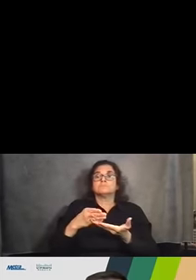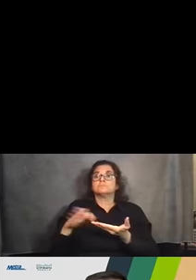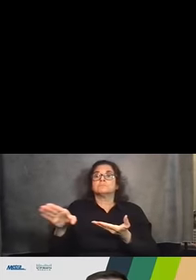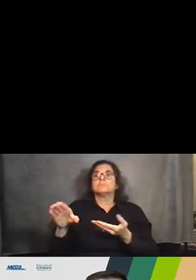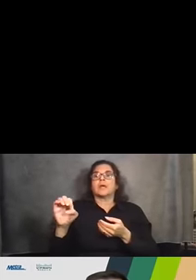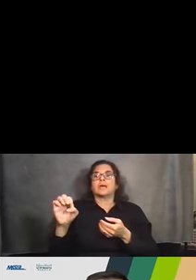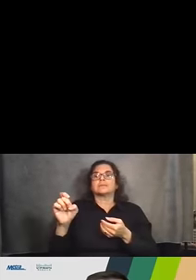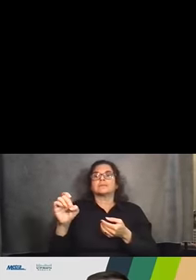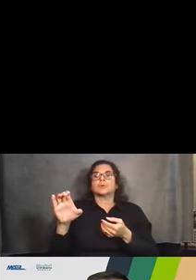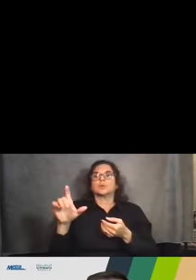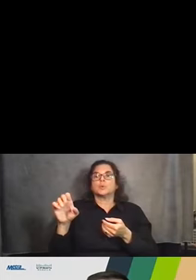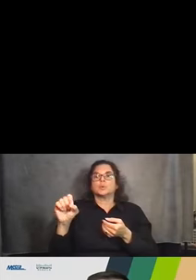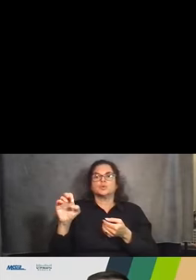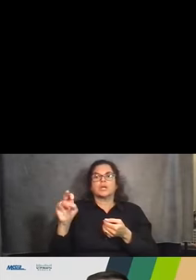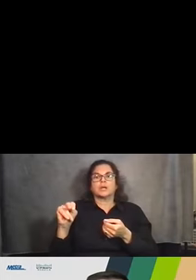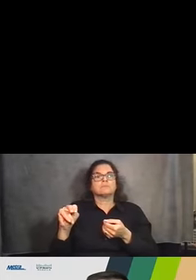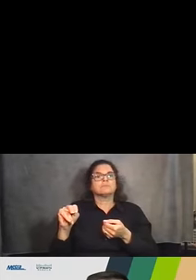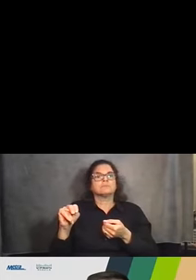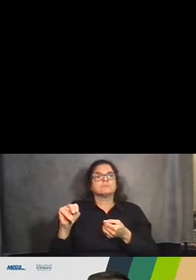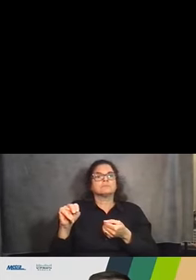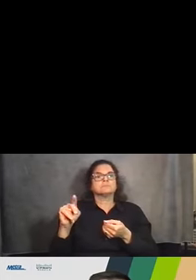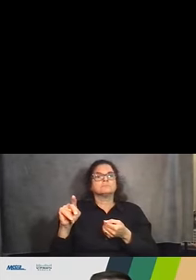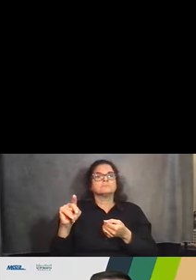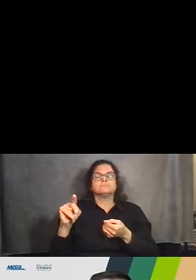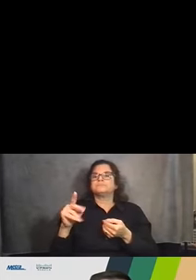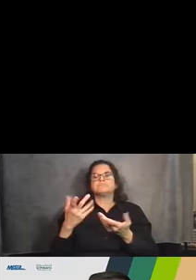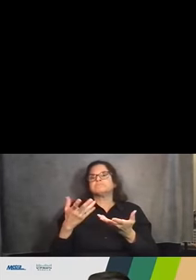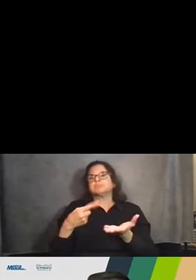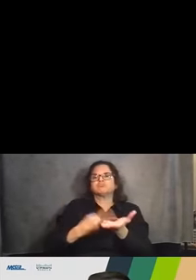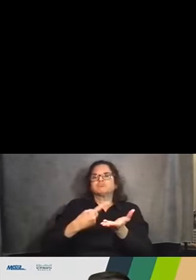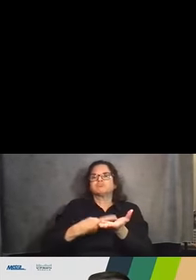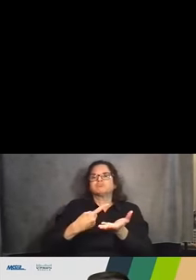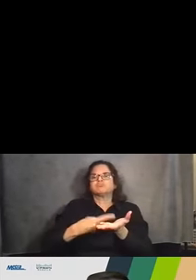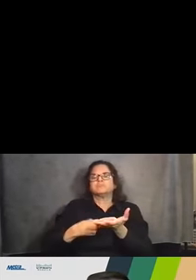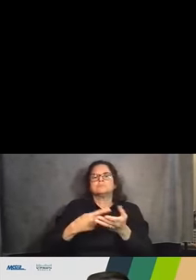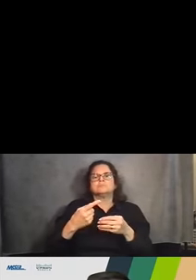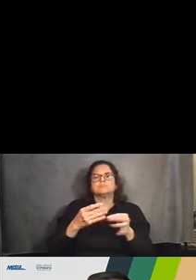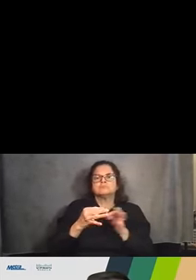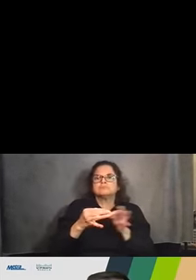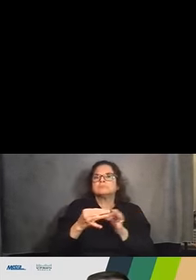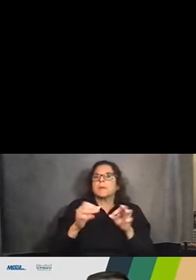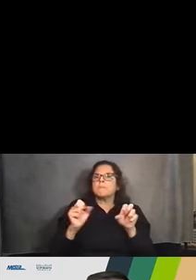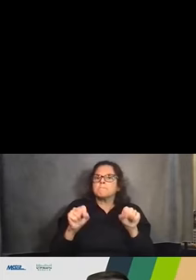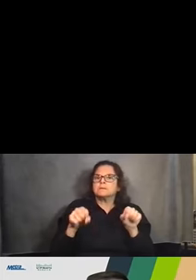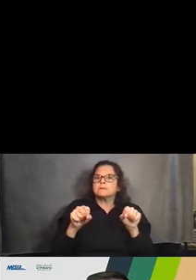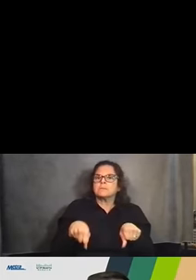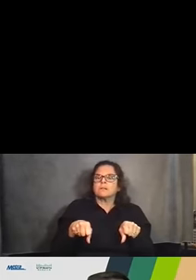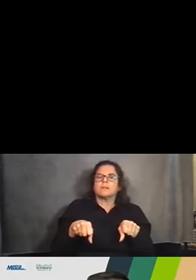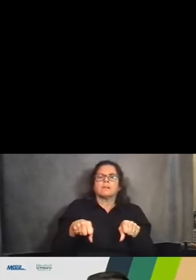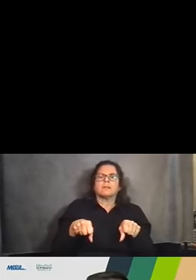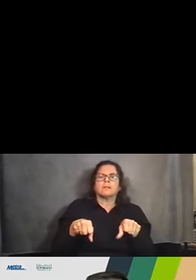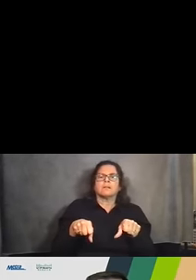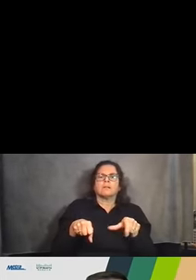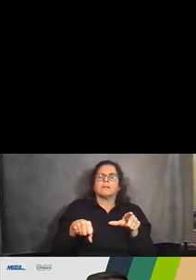and it really just reviews the analysis that was conducted to identify potential effects and and make sure that there there aren't